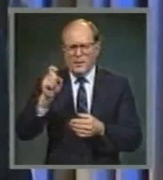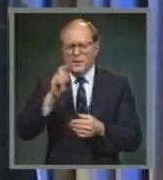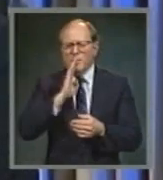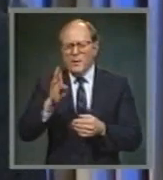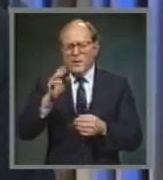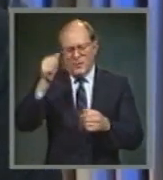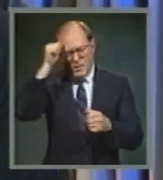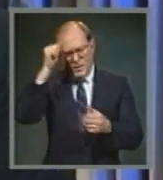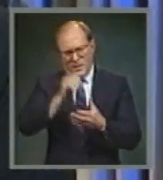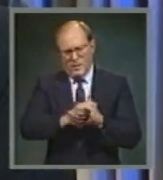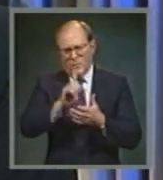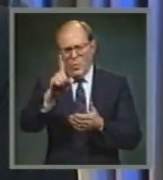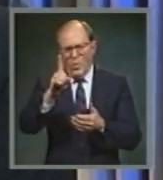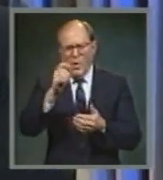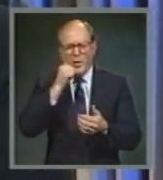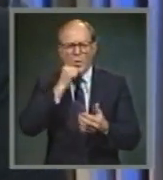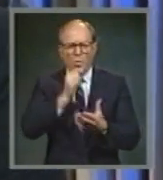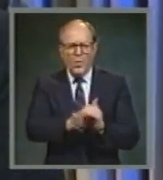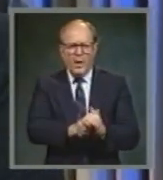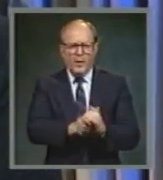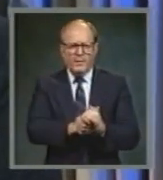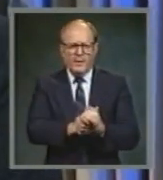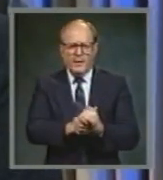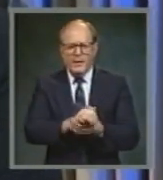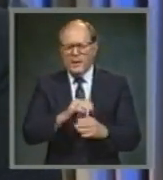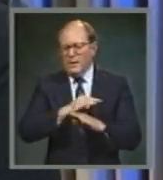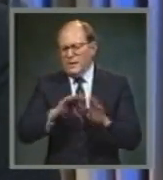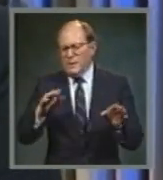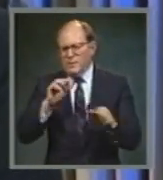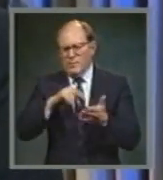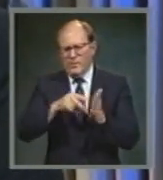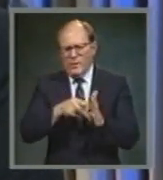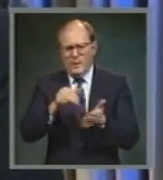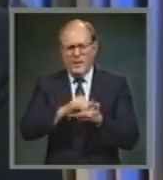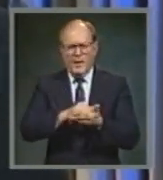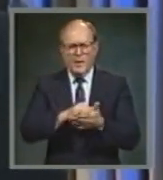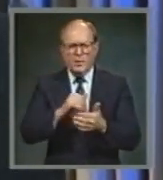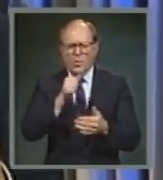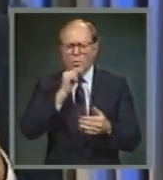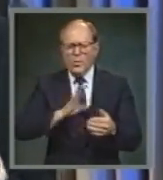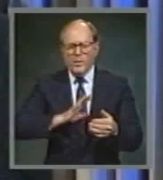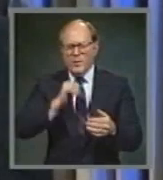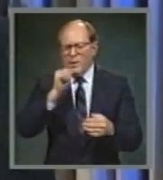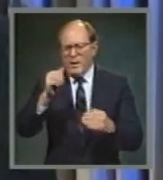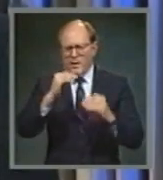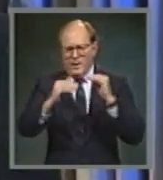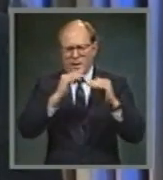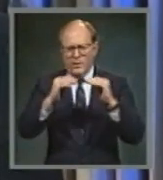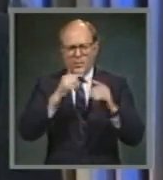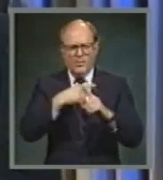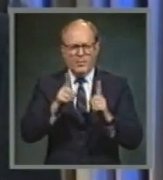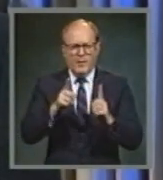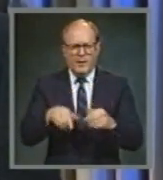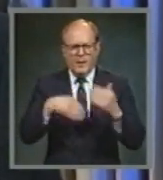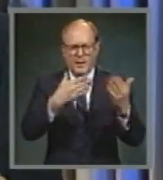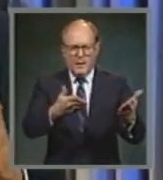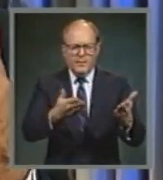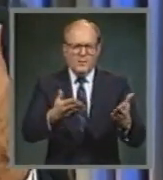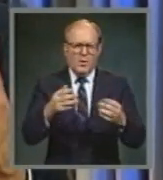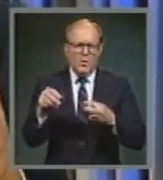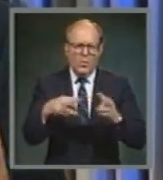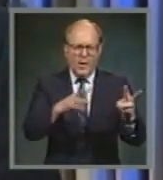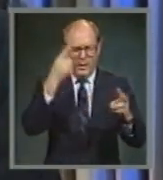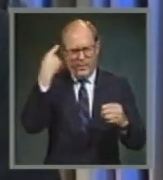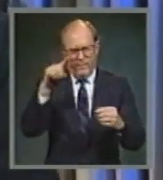It isn't that women are incapable or unequal. It's a simple matter of the relationships and responsibilities